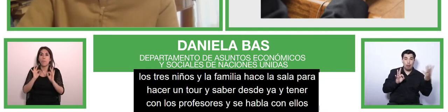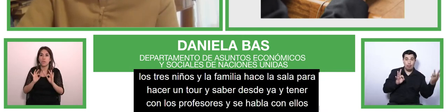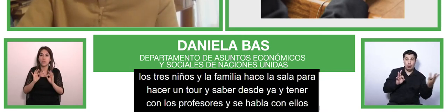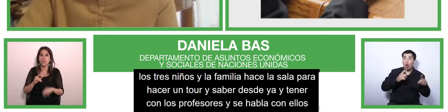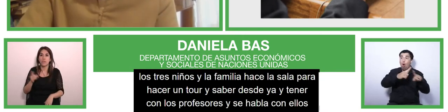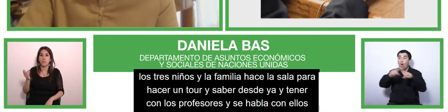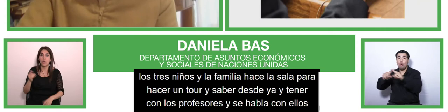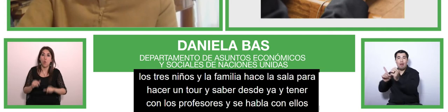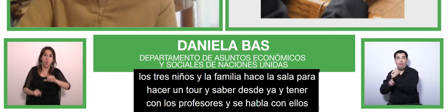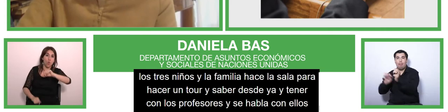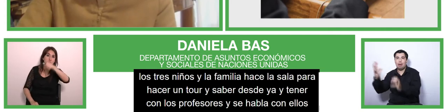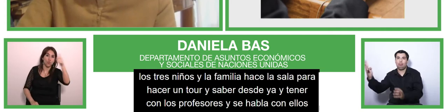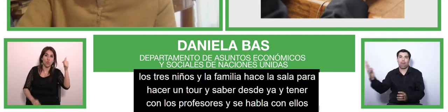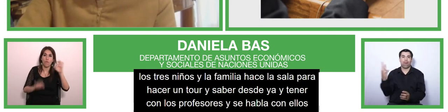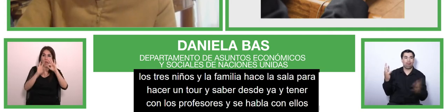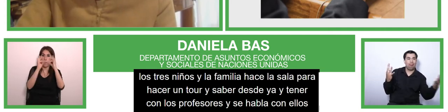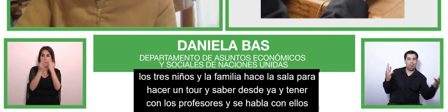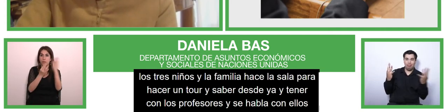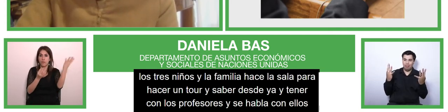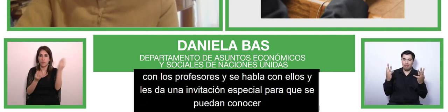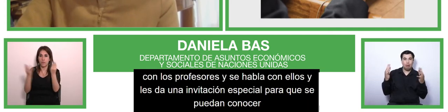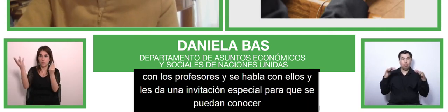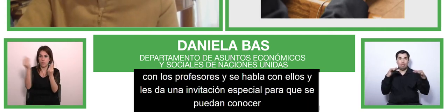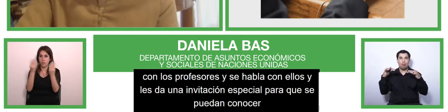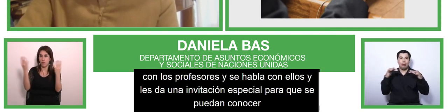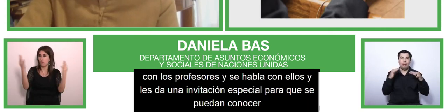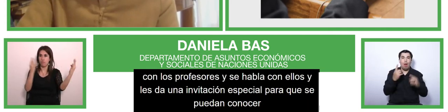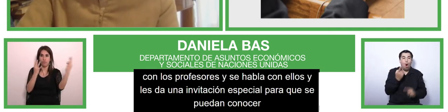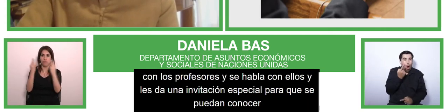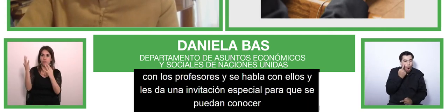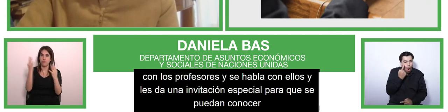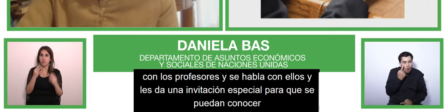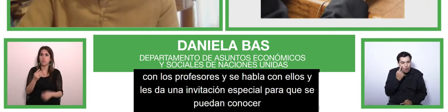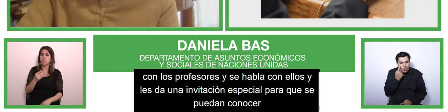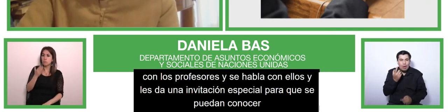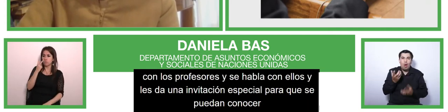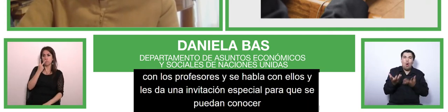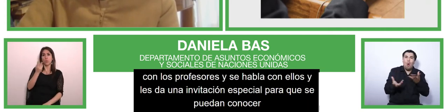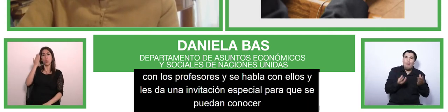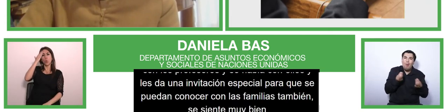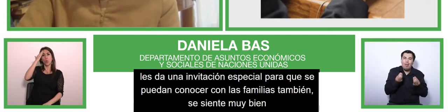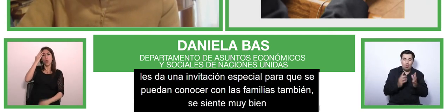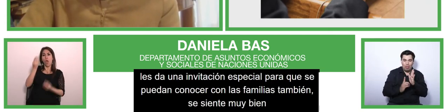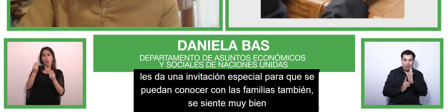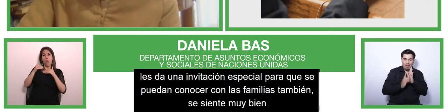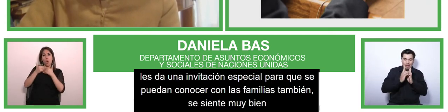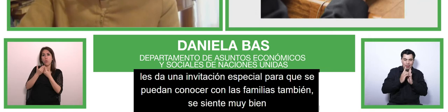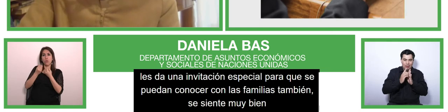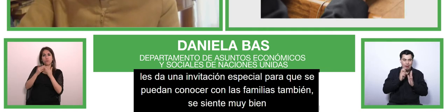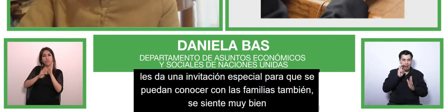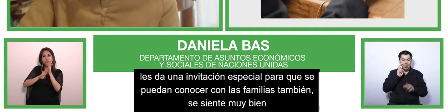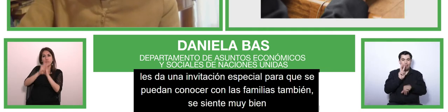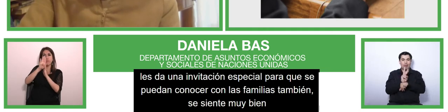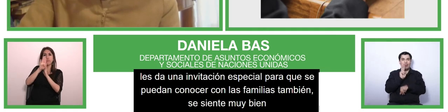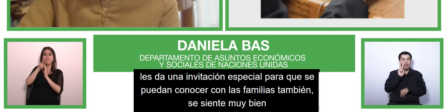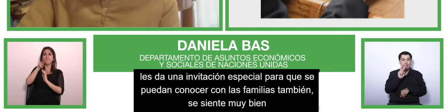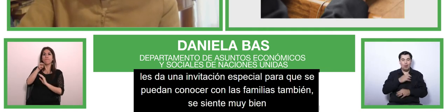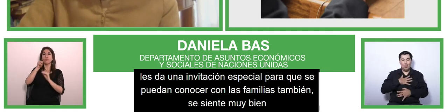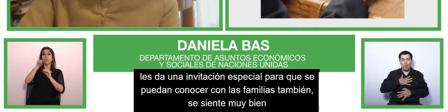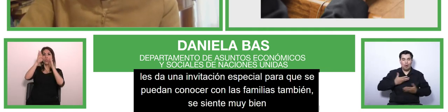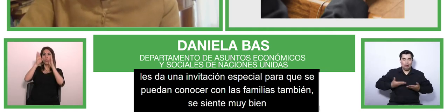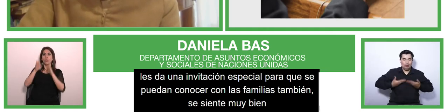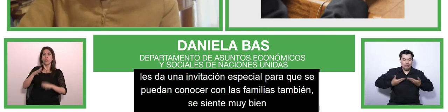very good about how this is coming together and how excited and happy the children and their families are feeling